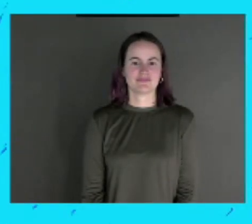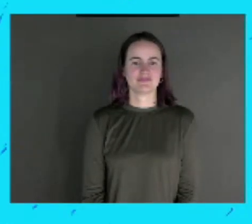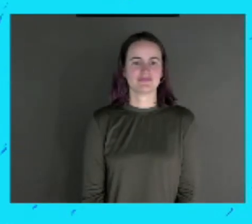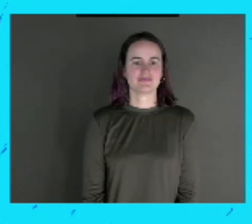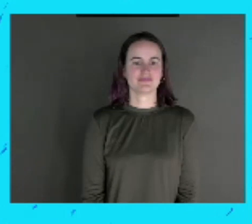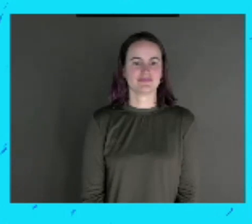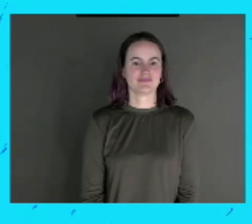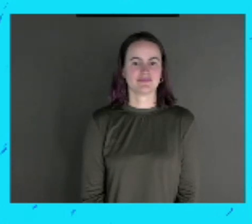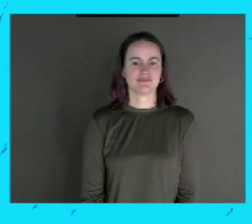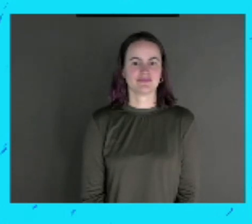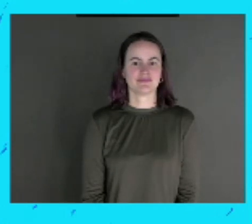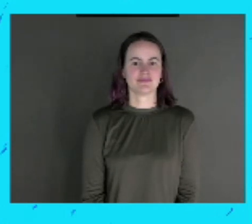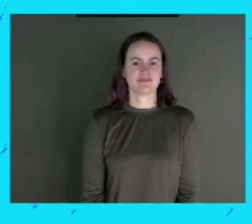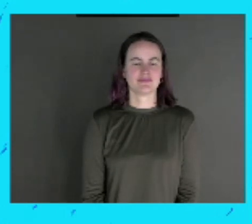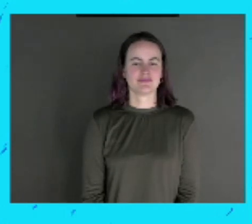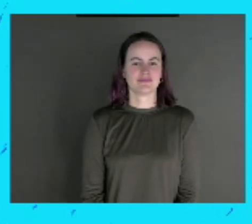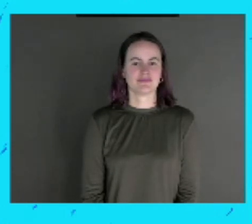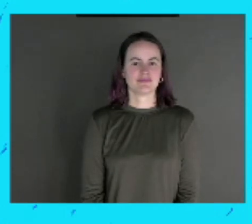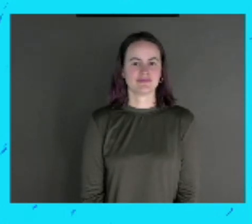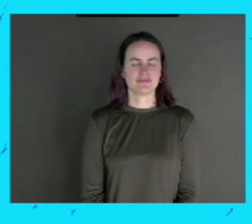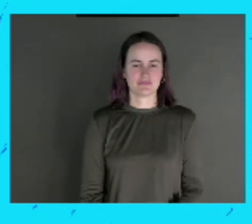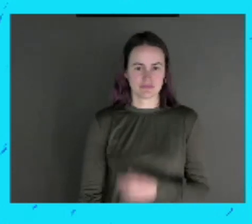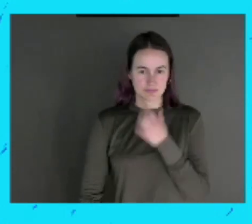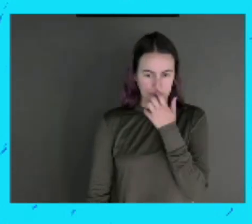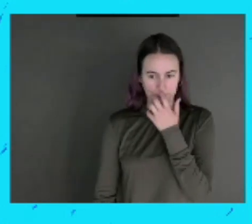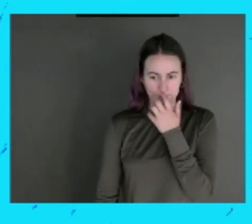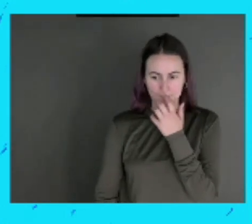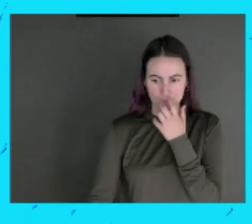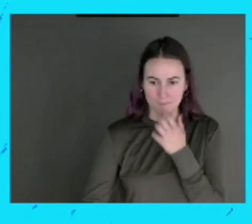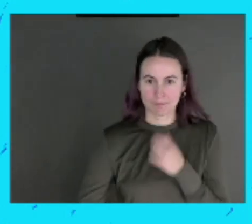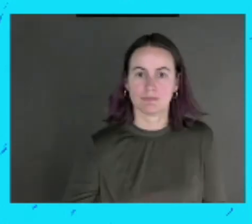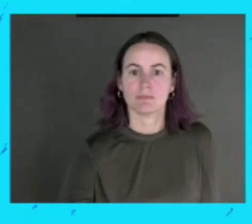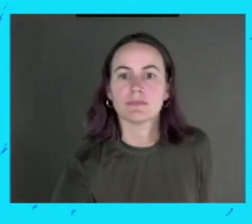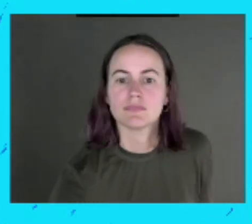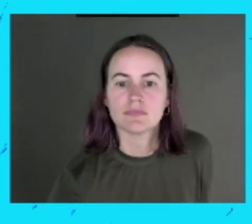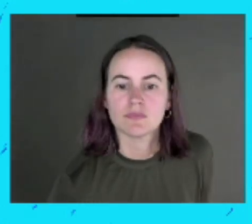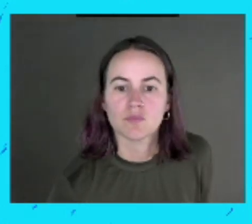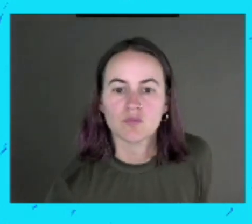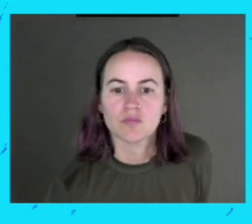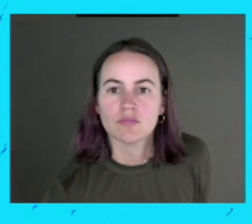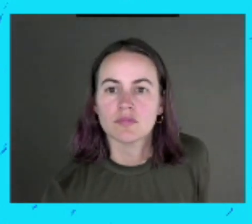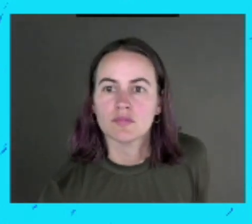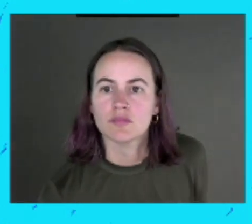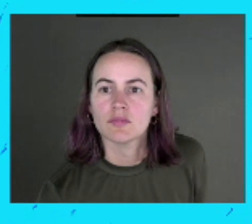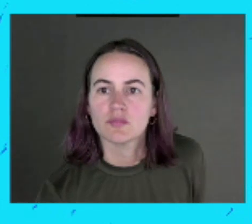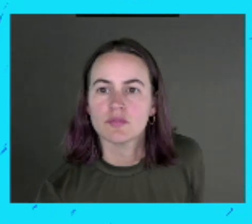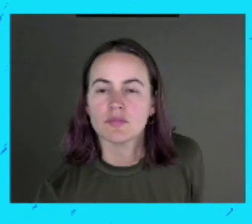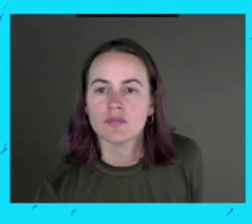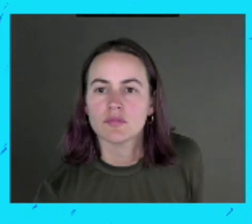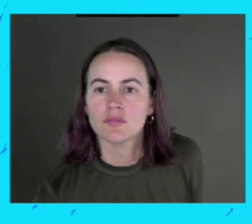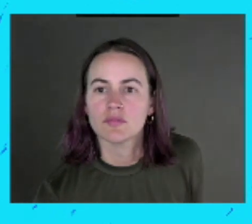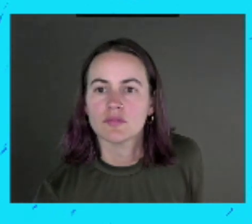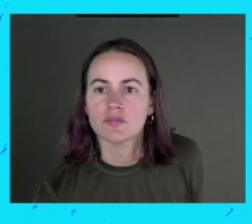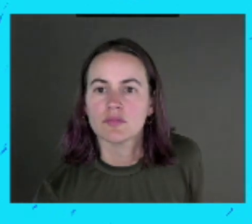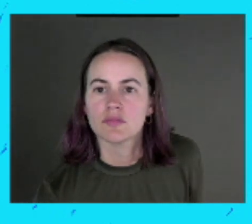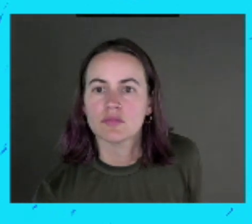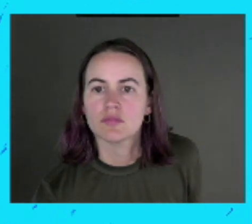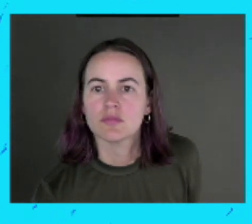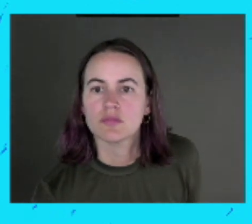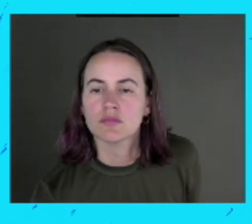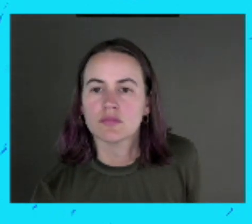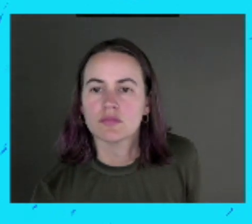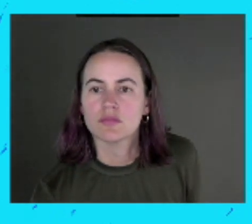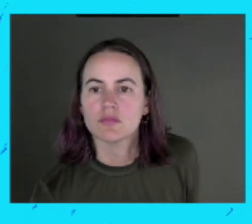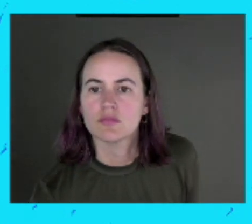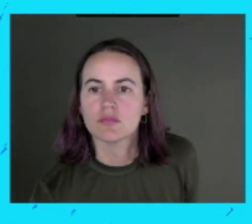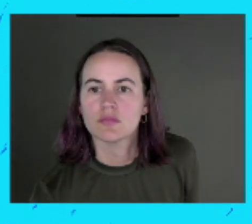My entry truly seeks my heart as I wanted to convey that our well-being does not solely lie in